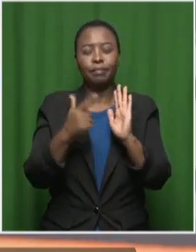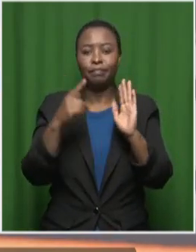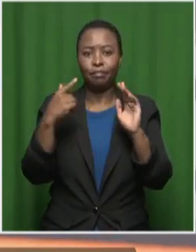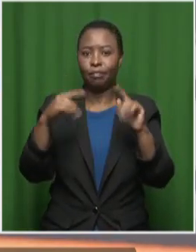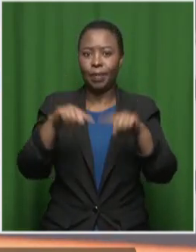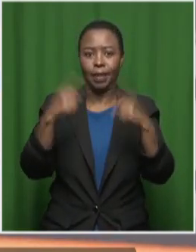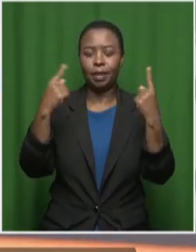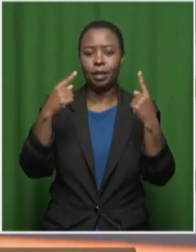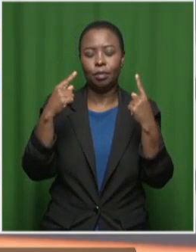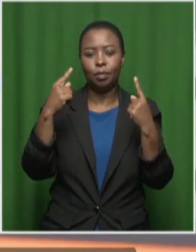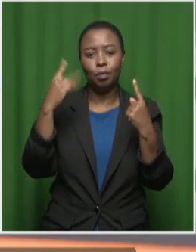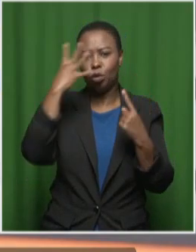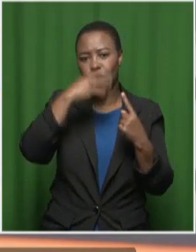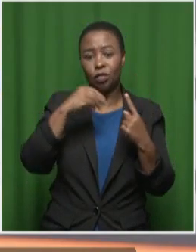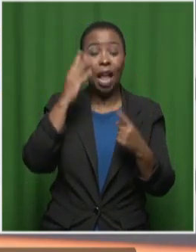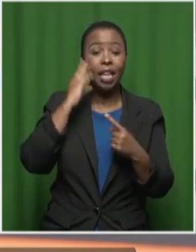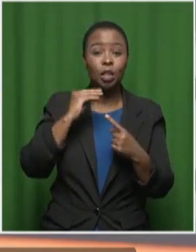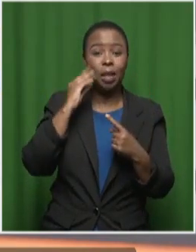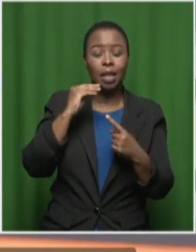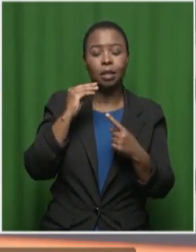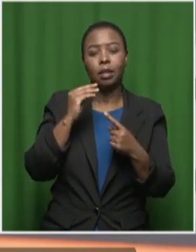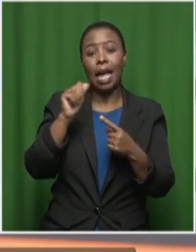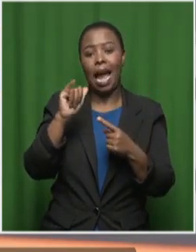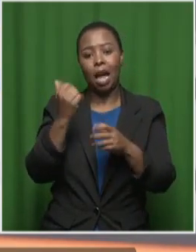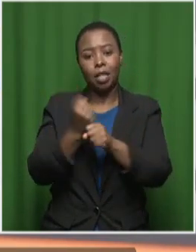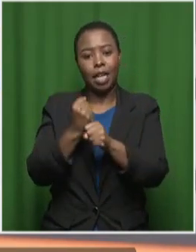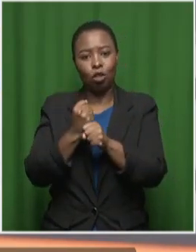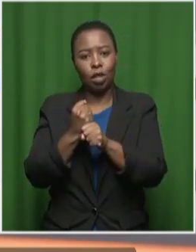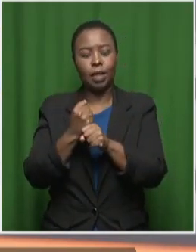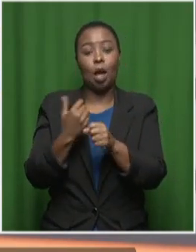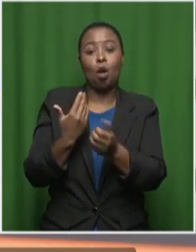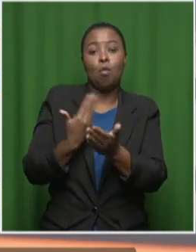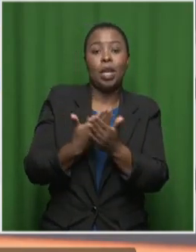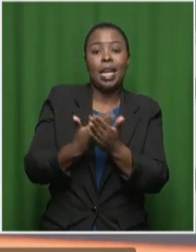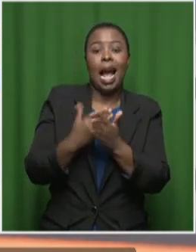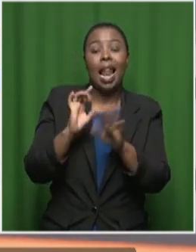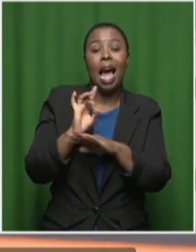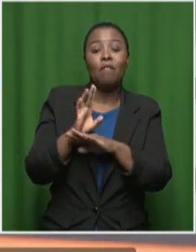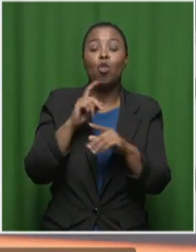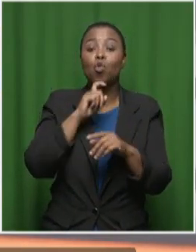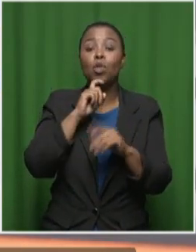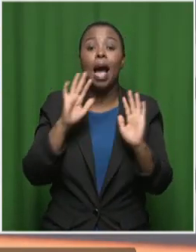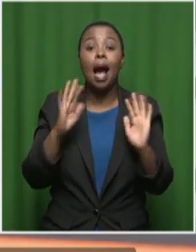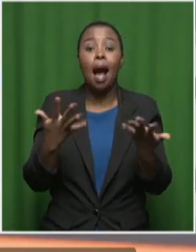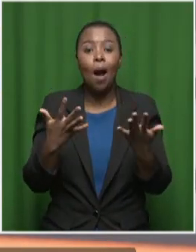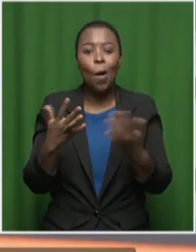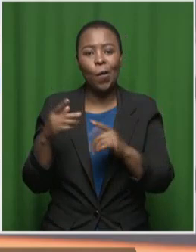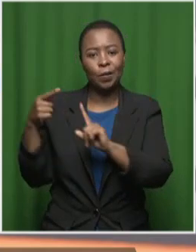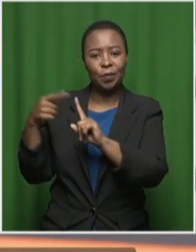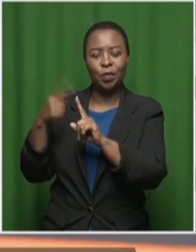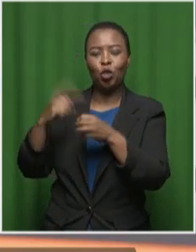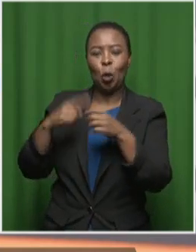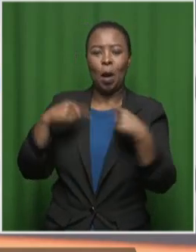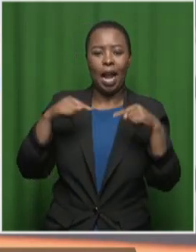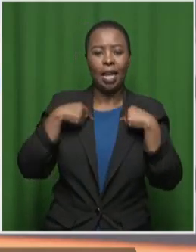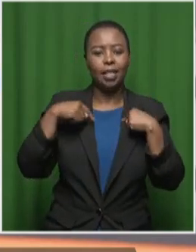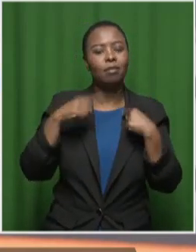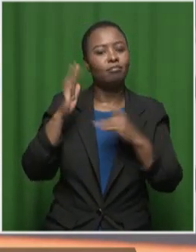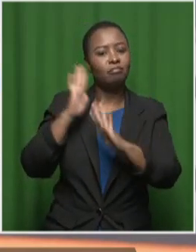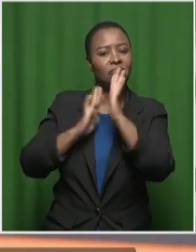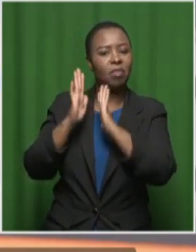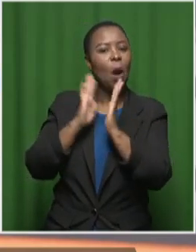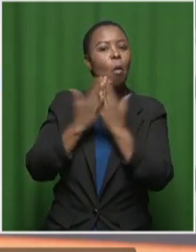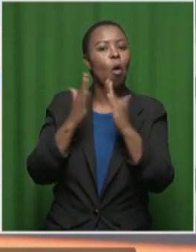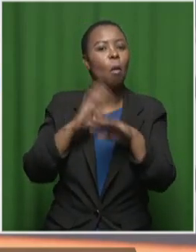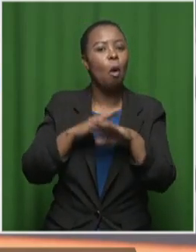on generative AI, as well as practical advice for using it. Arthur Goldstock joins us now in studio to talk more about this book